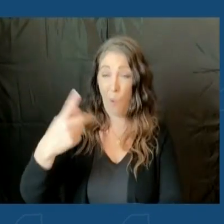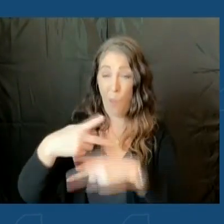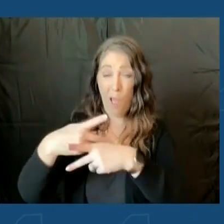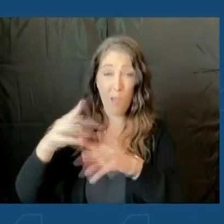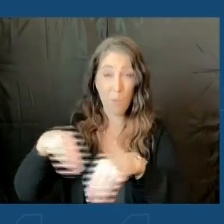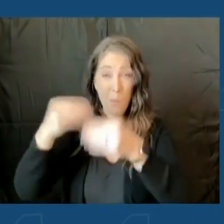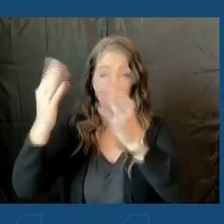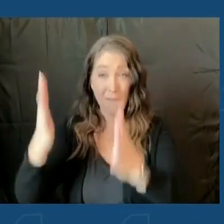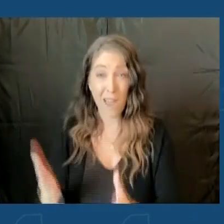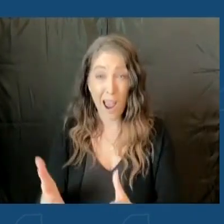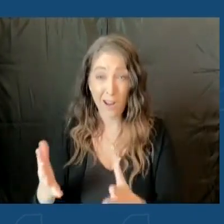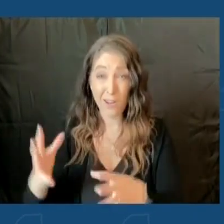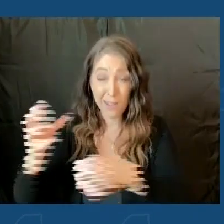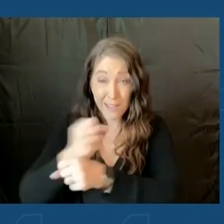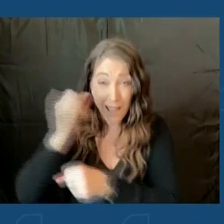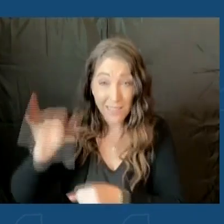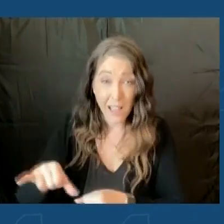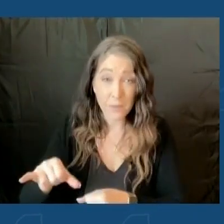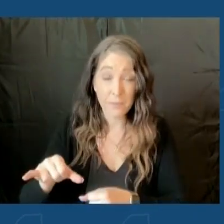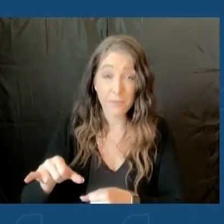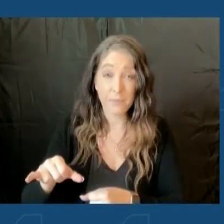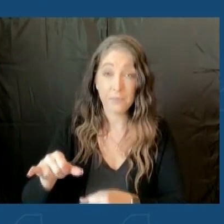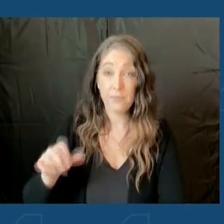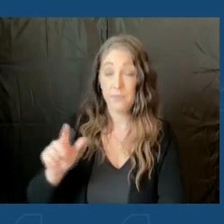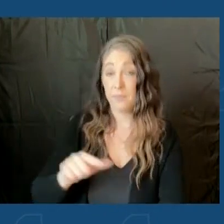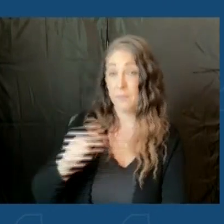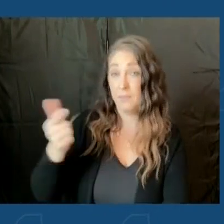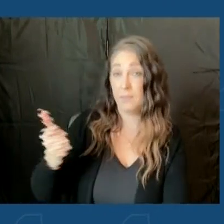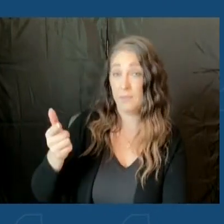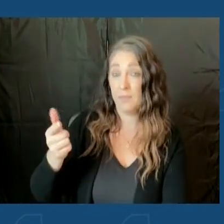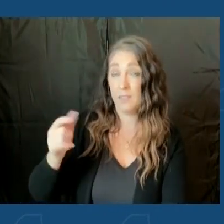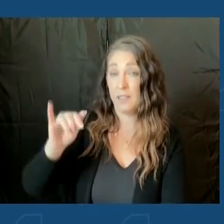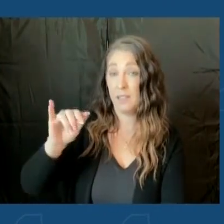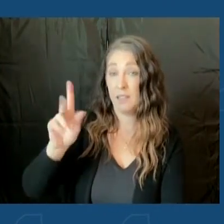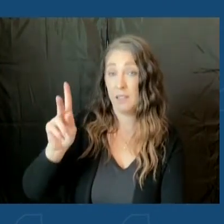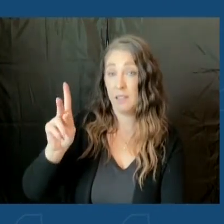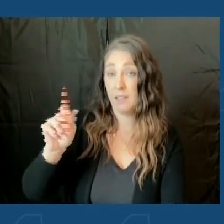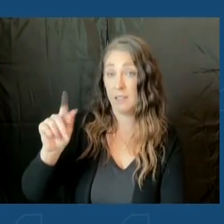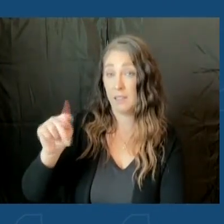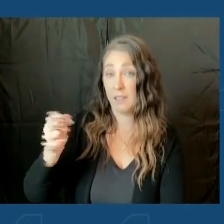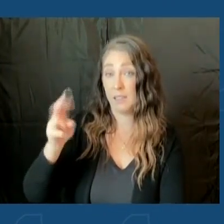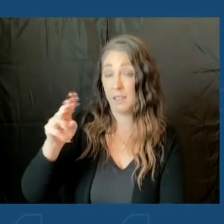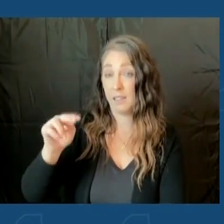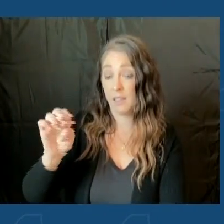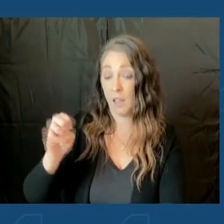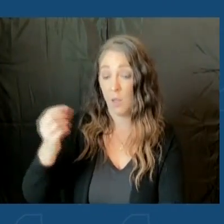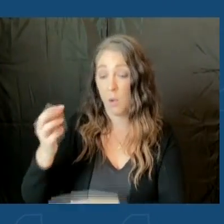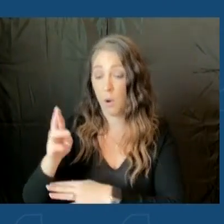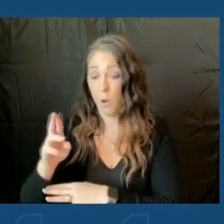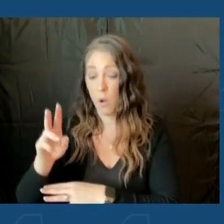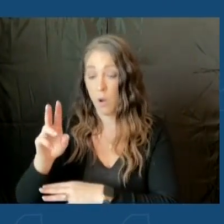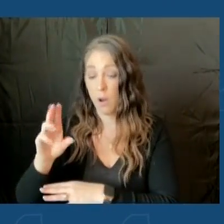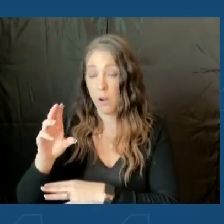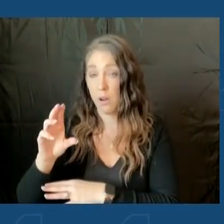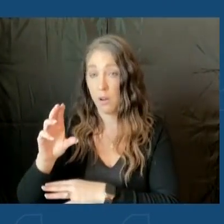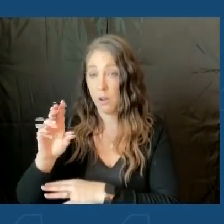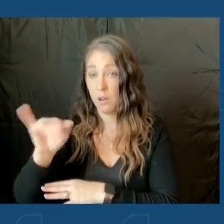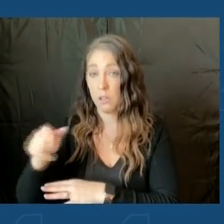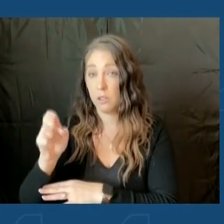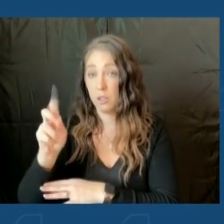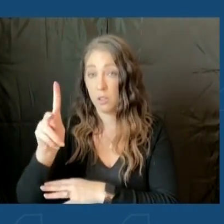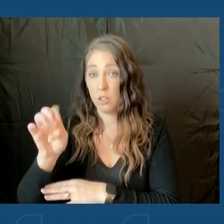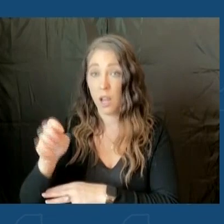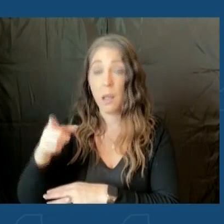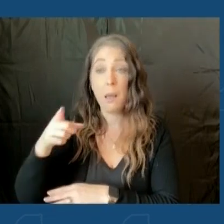hands on this, and I'll let Catherine or Jackie describe what it was like as we were racing out to JFK, waiting for